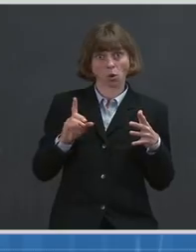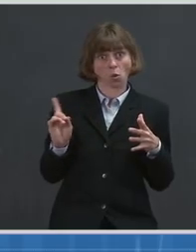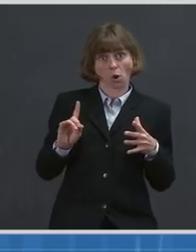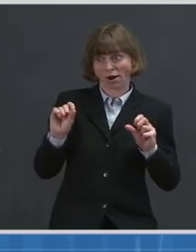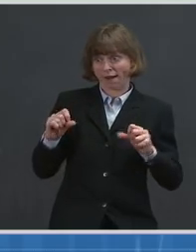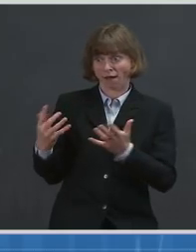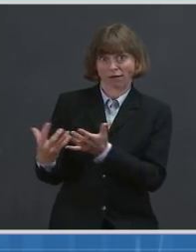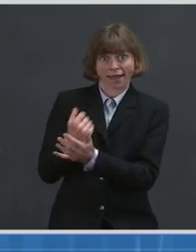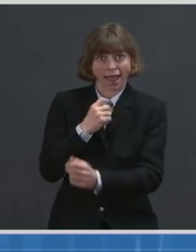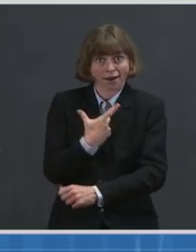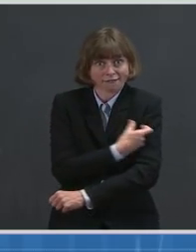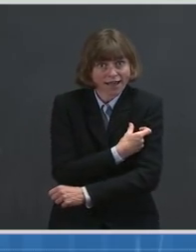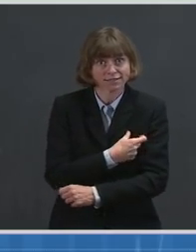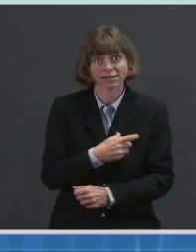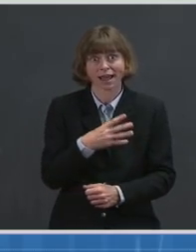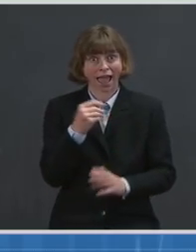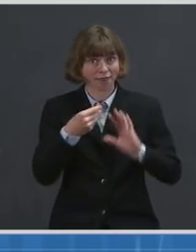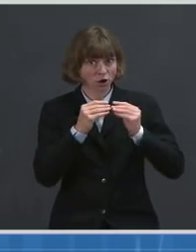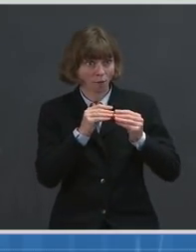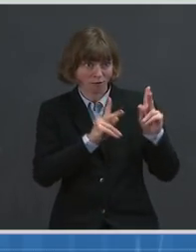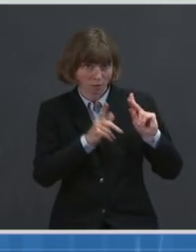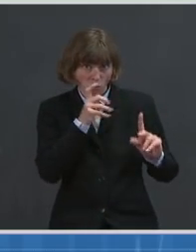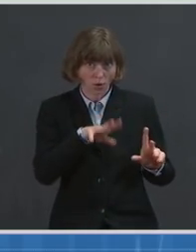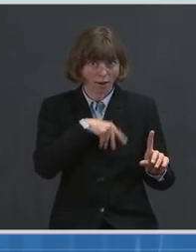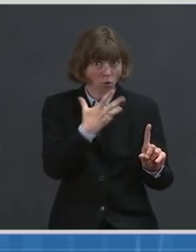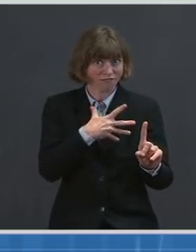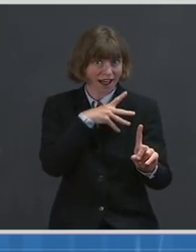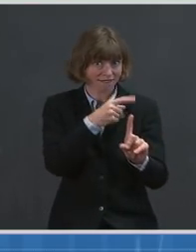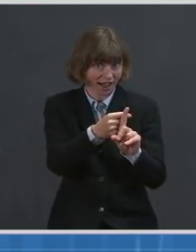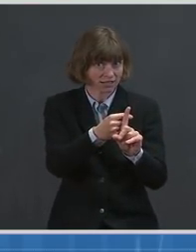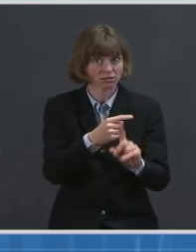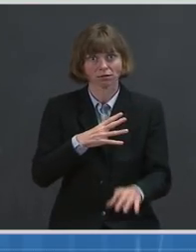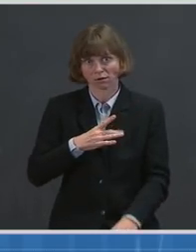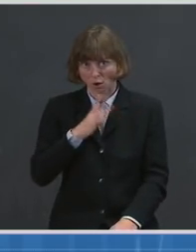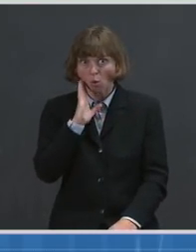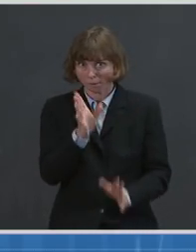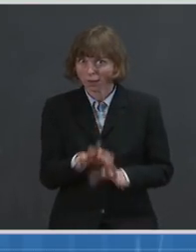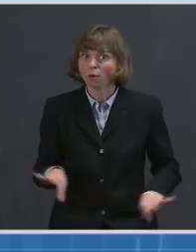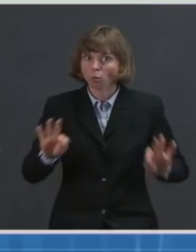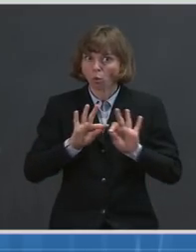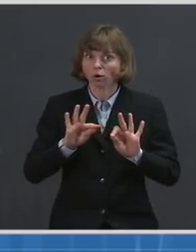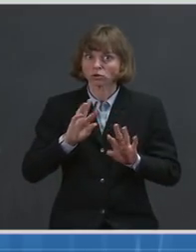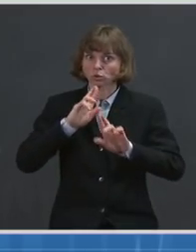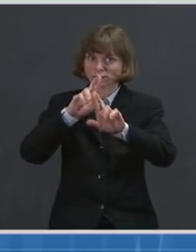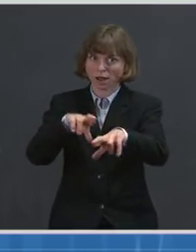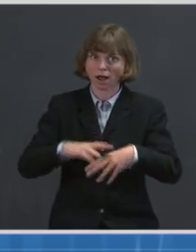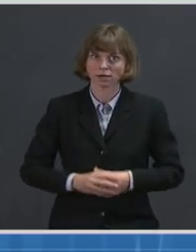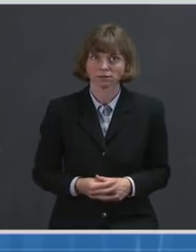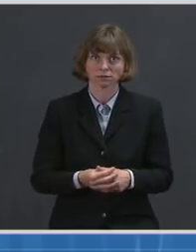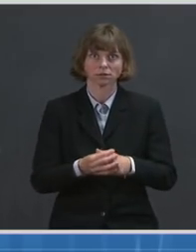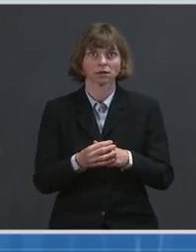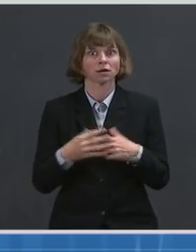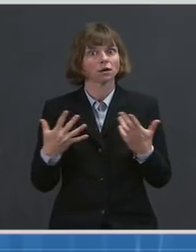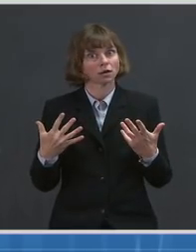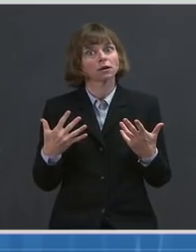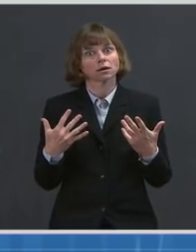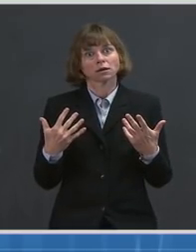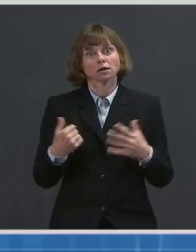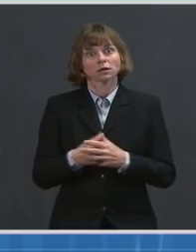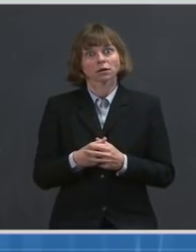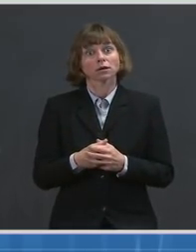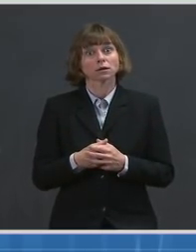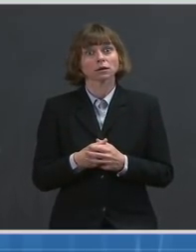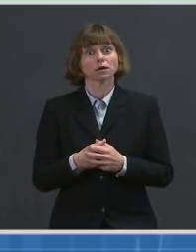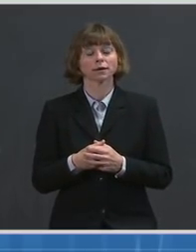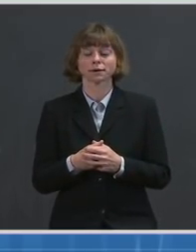number of vaccinators, that's going to be critical for us as we drive an equitable response. You know, we are faced with this reality that